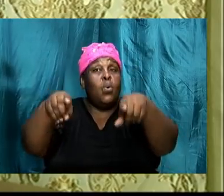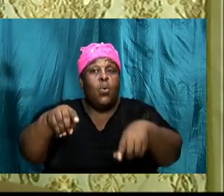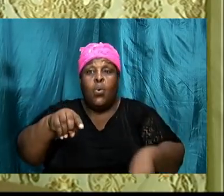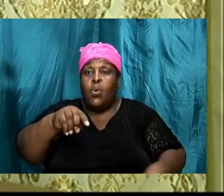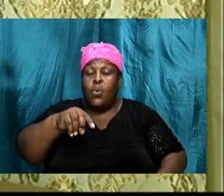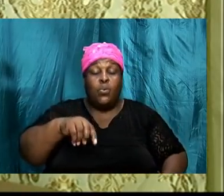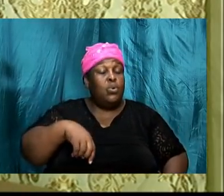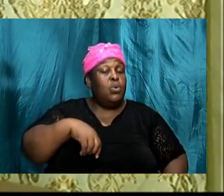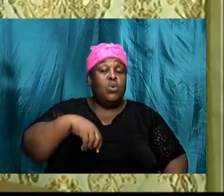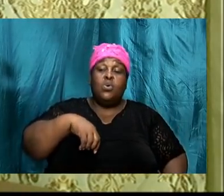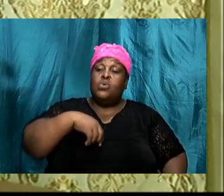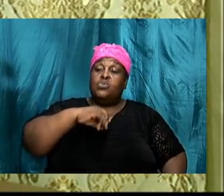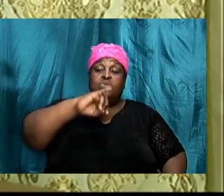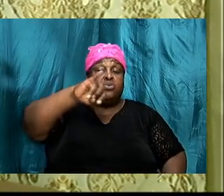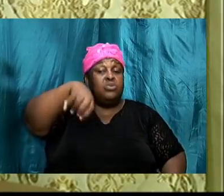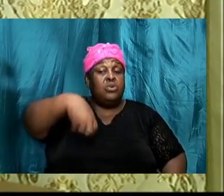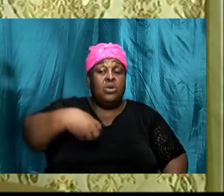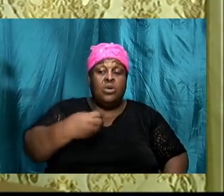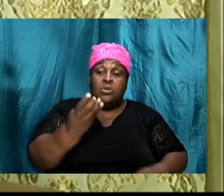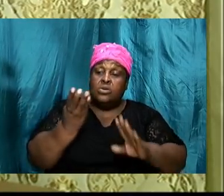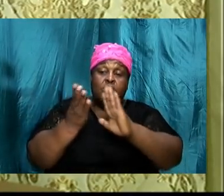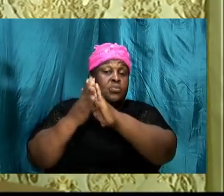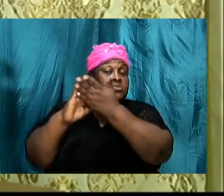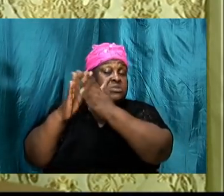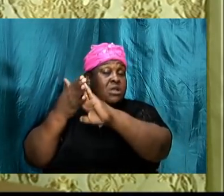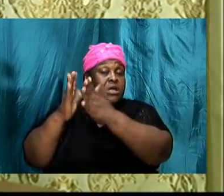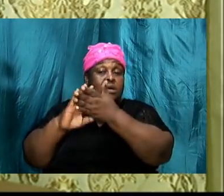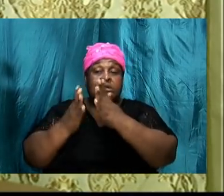God because of the king